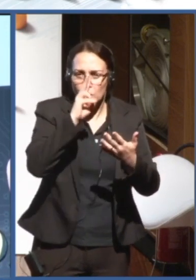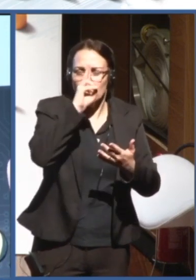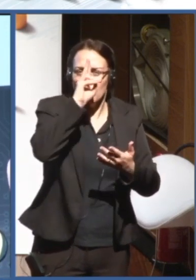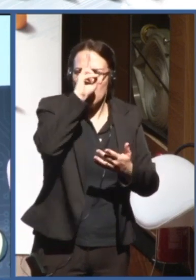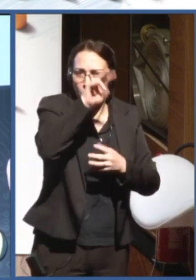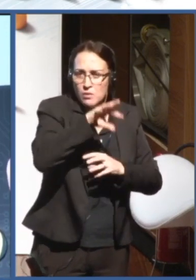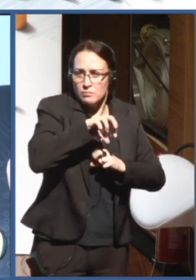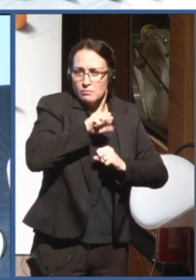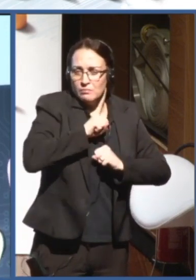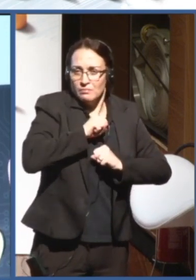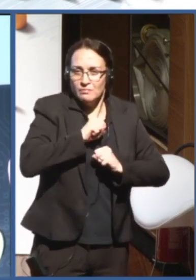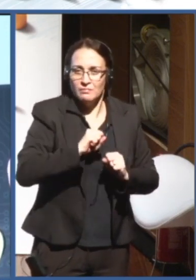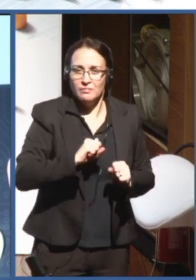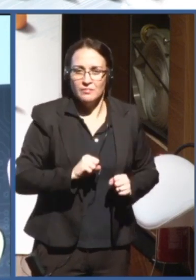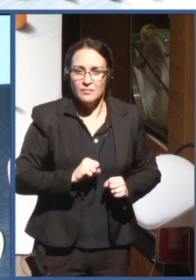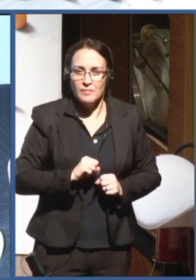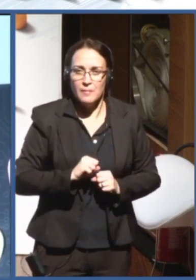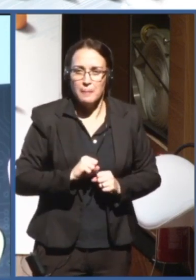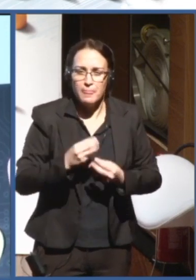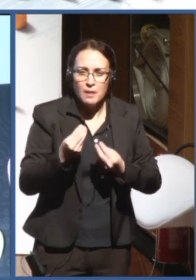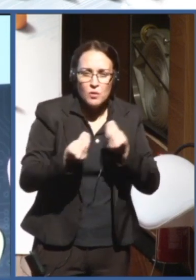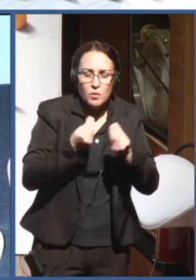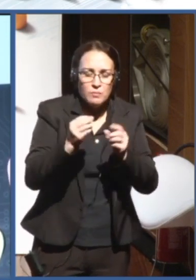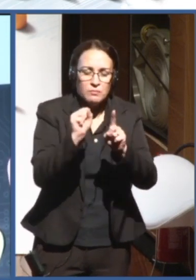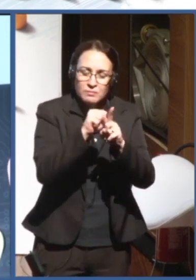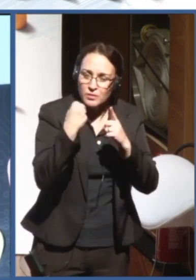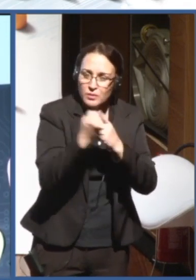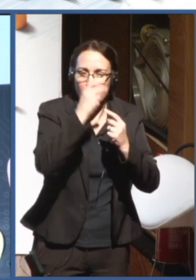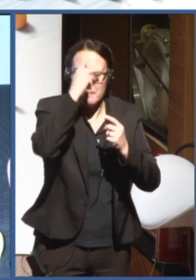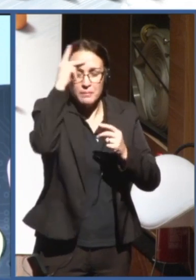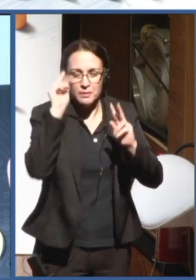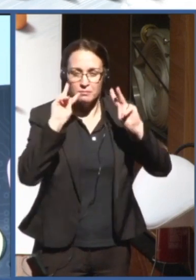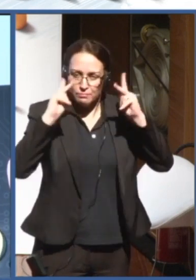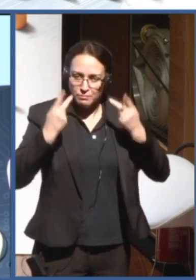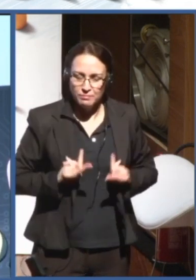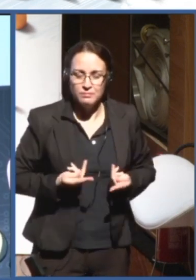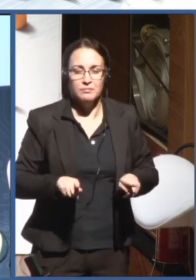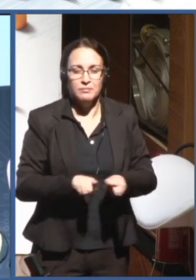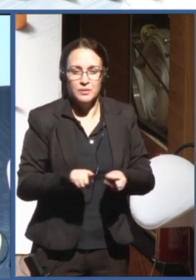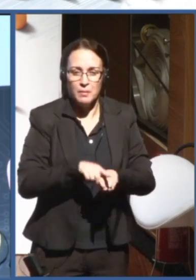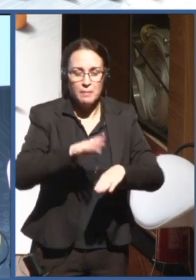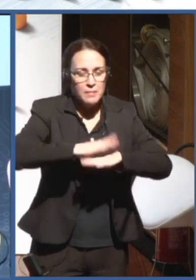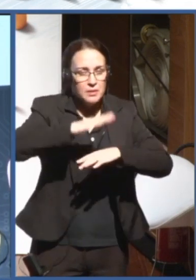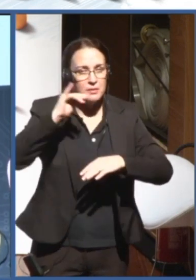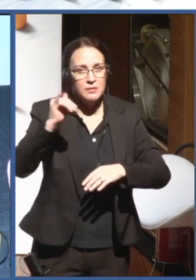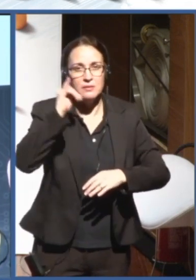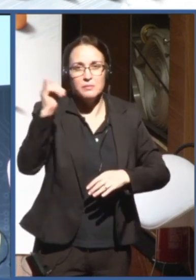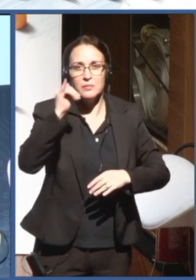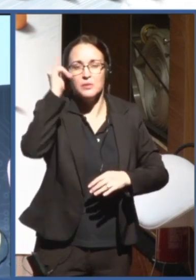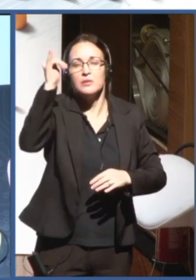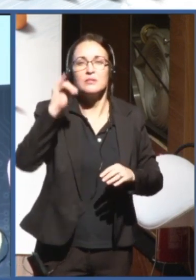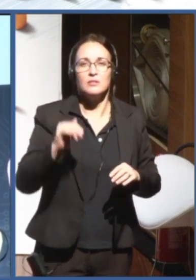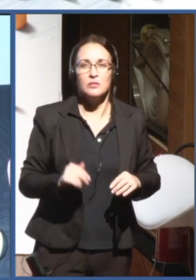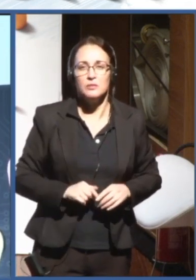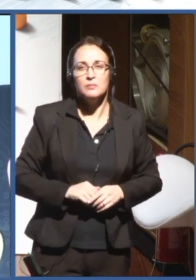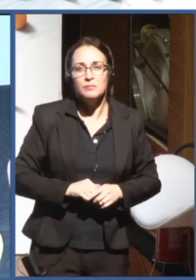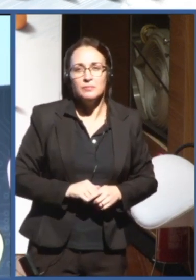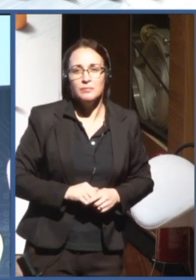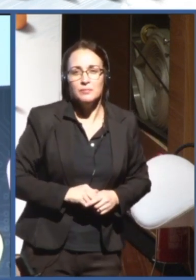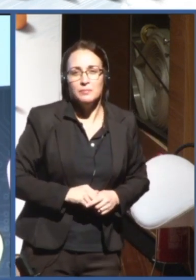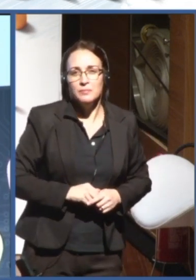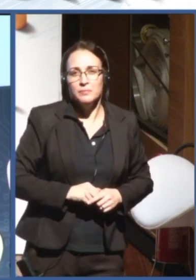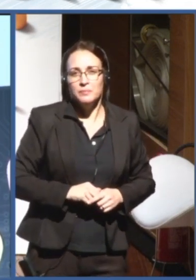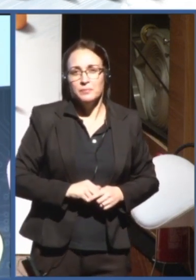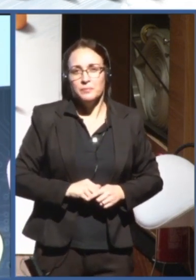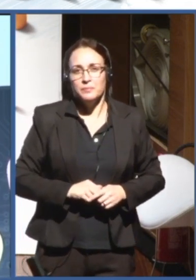Probably the most important and the key impact would be on the future labor market. And it